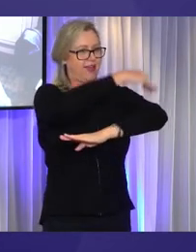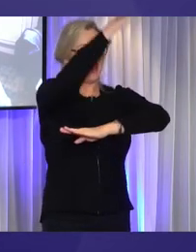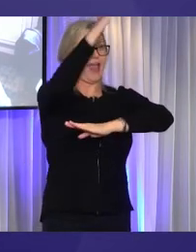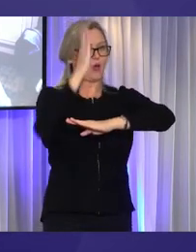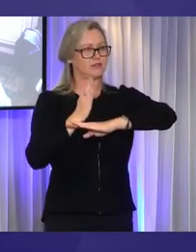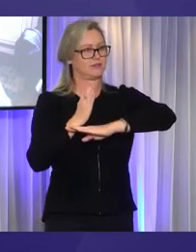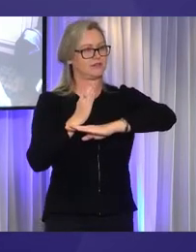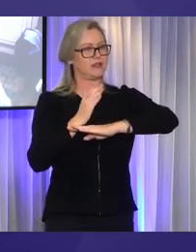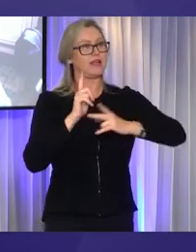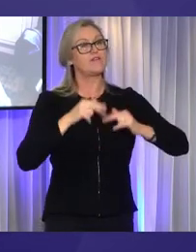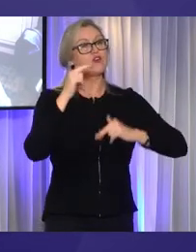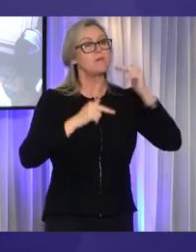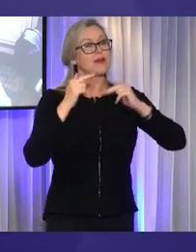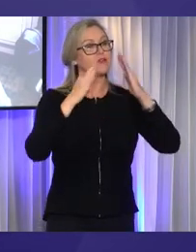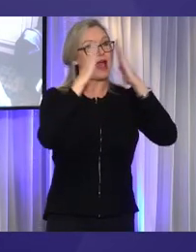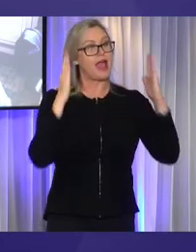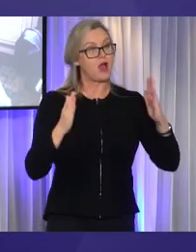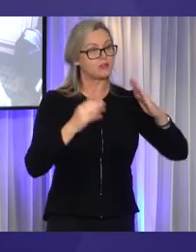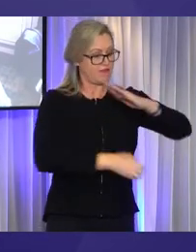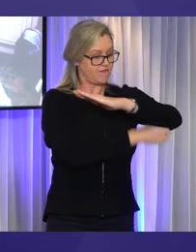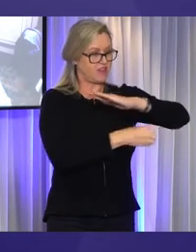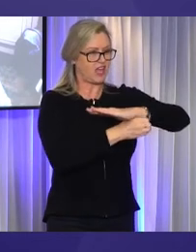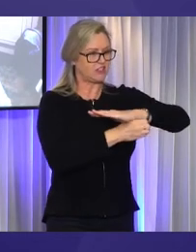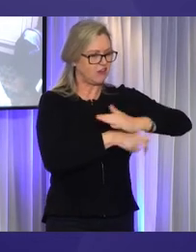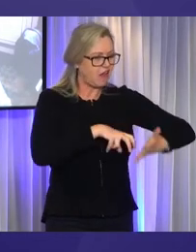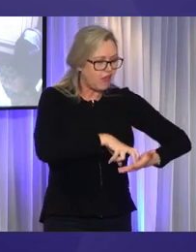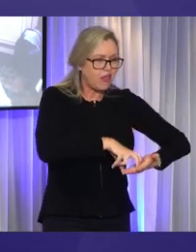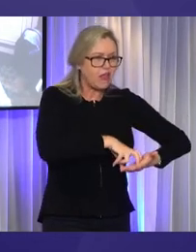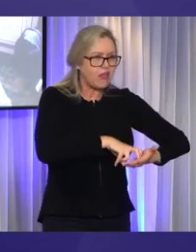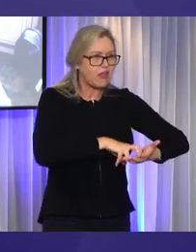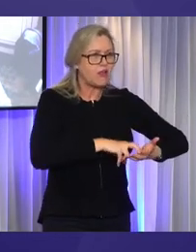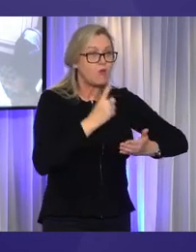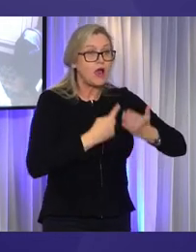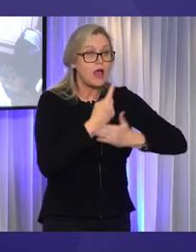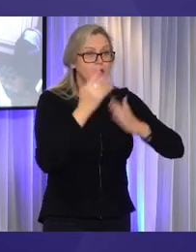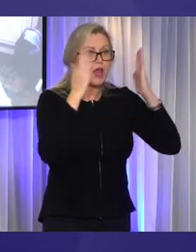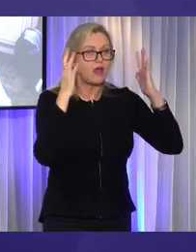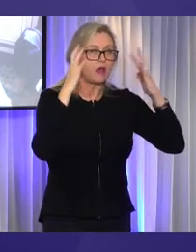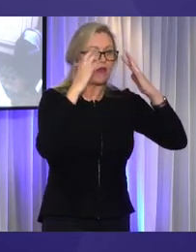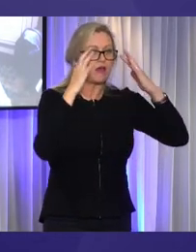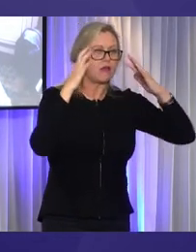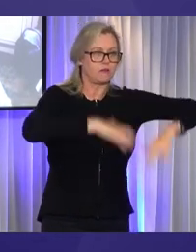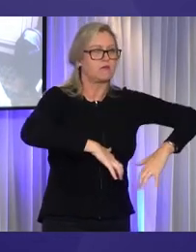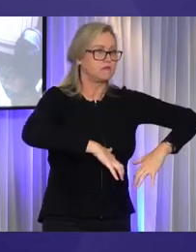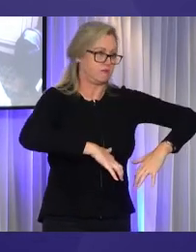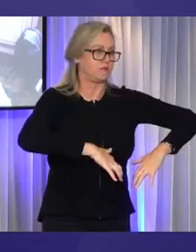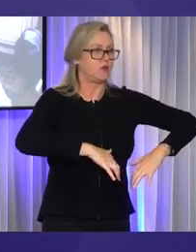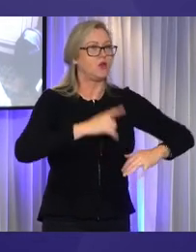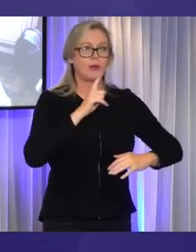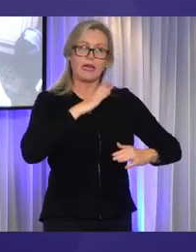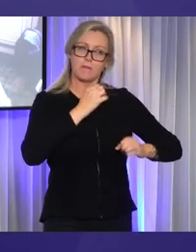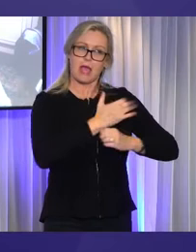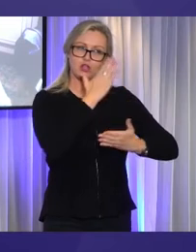If you build a house with bad foundations, it often will fall apart. We need to make sure that the